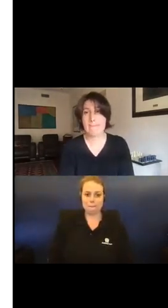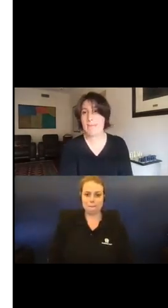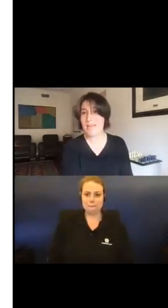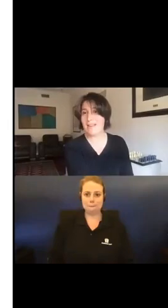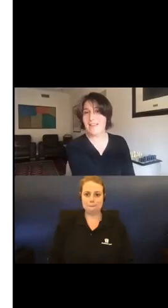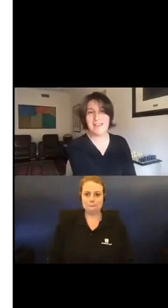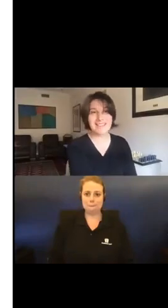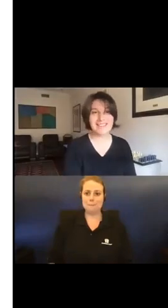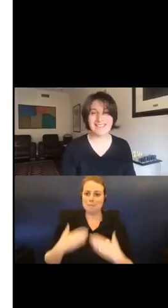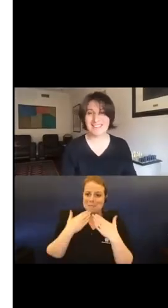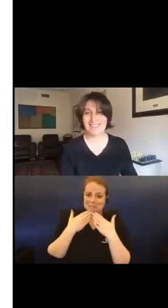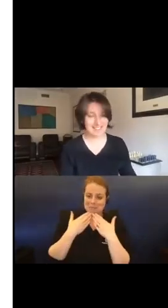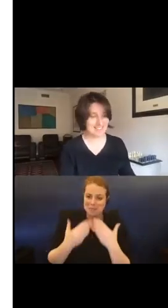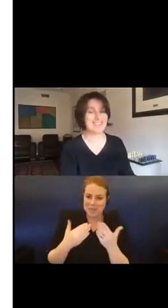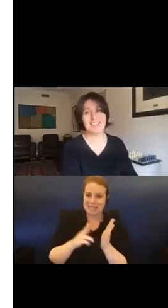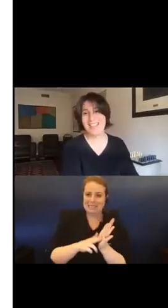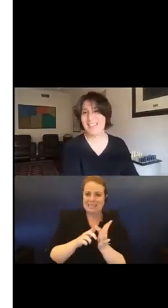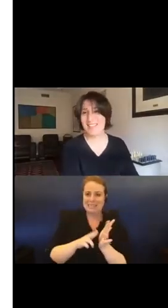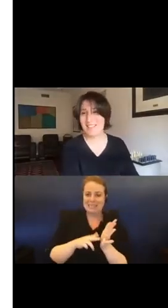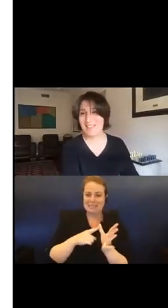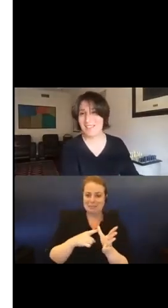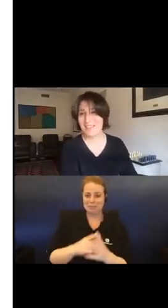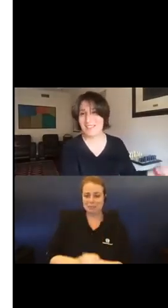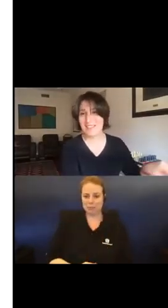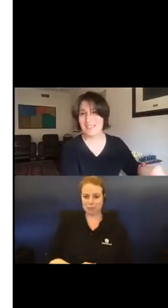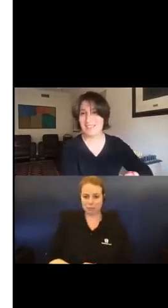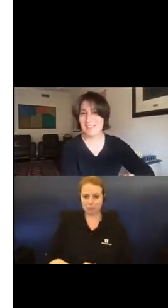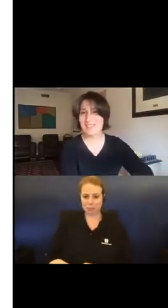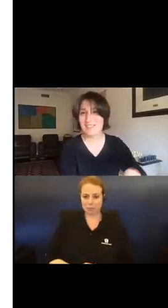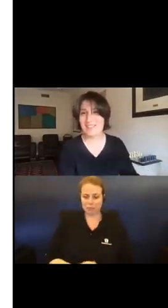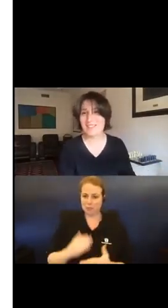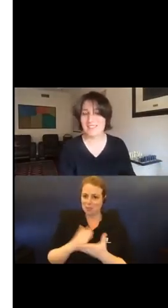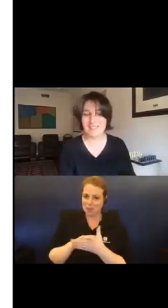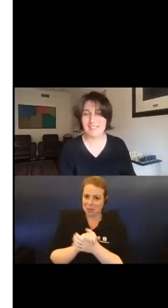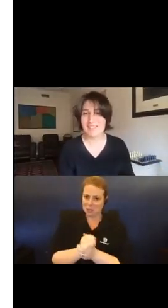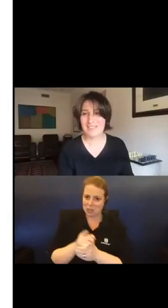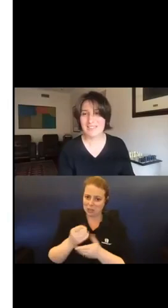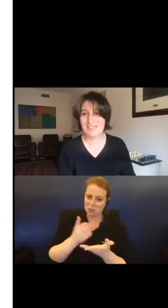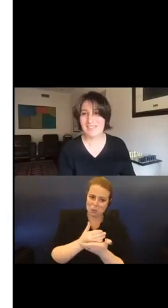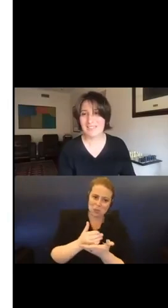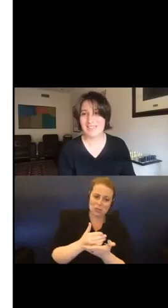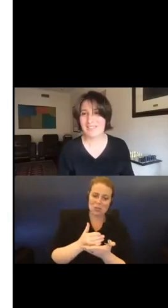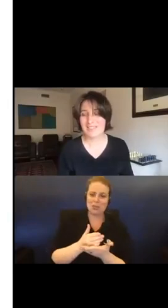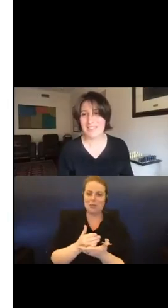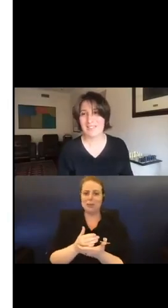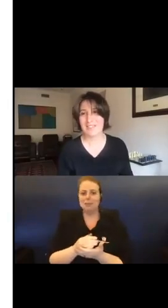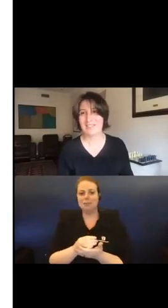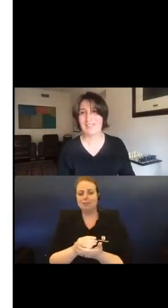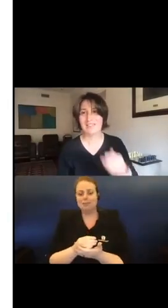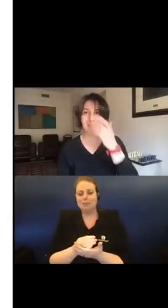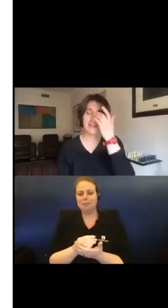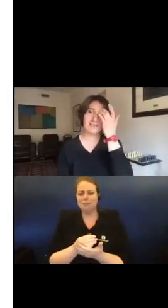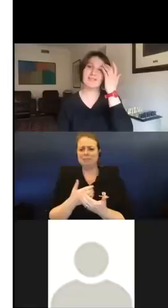Thanks so much for that, Nina. We really, really appreciate you sharing so